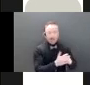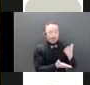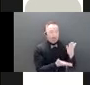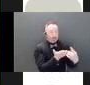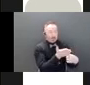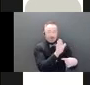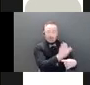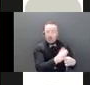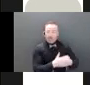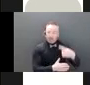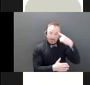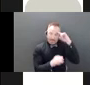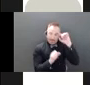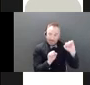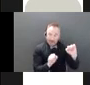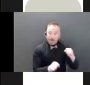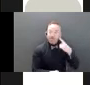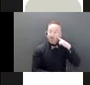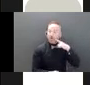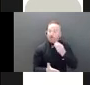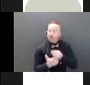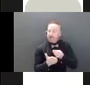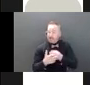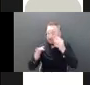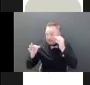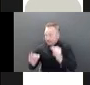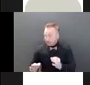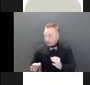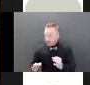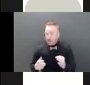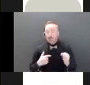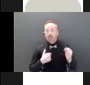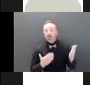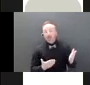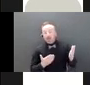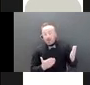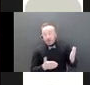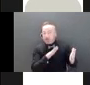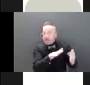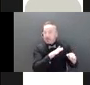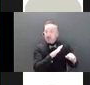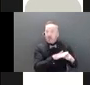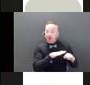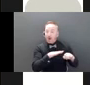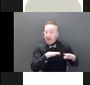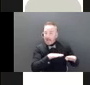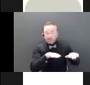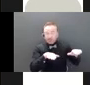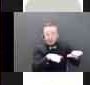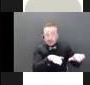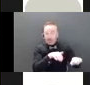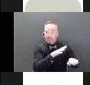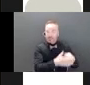to make financial decisions, or facts suggesting that you might act in a manner that might jeopardize your assets if you don't get help.